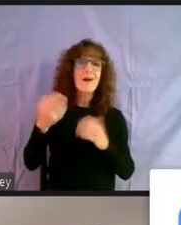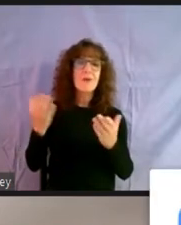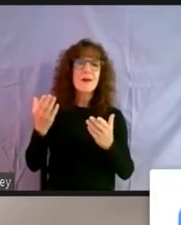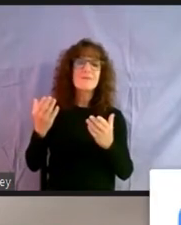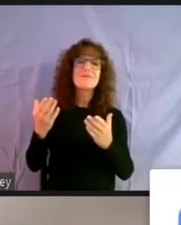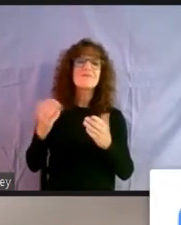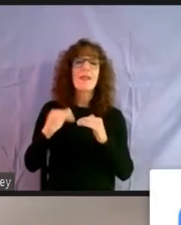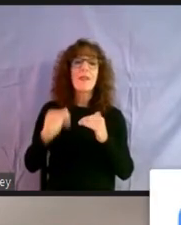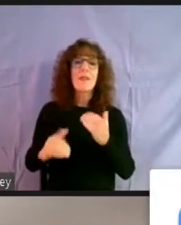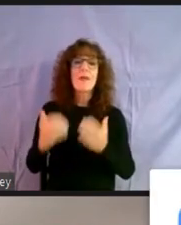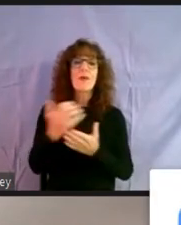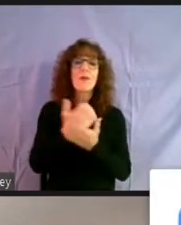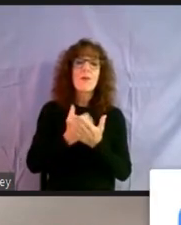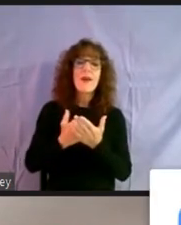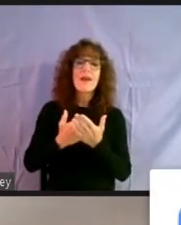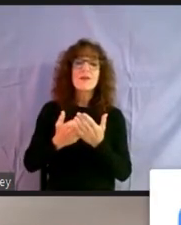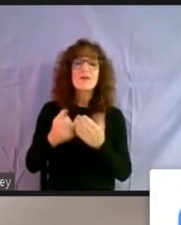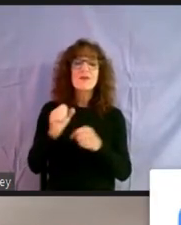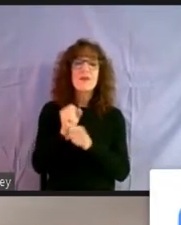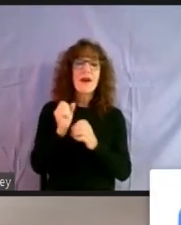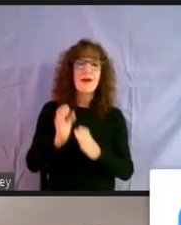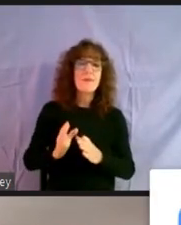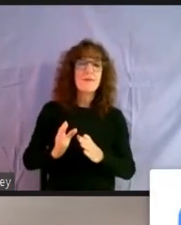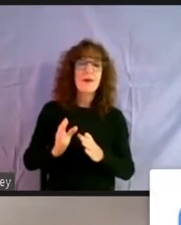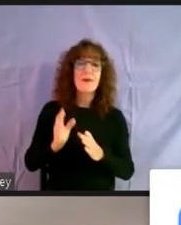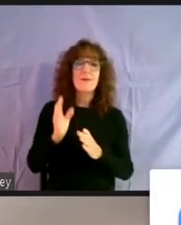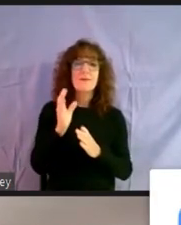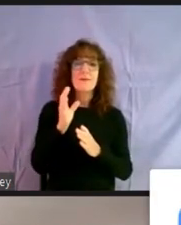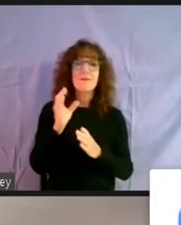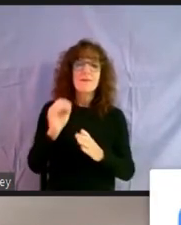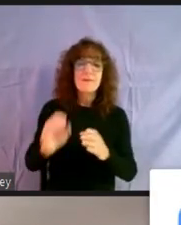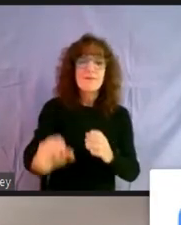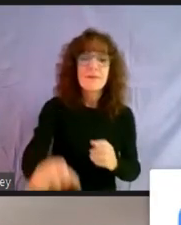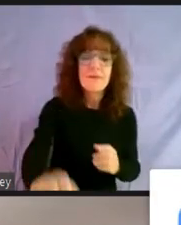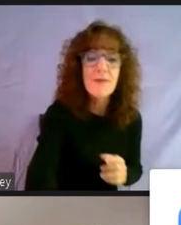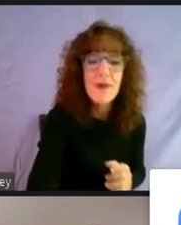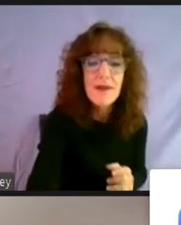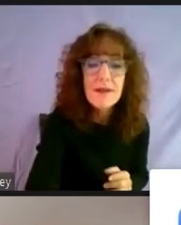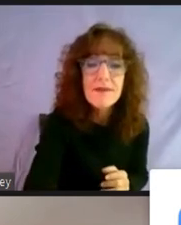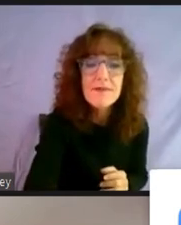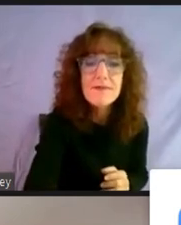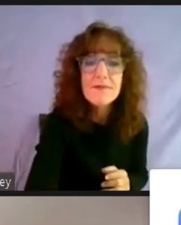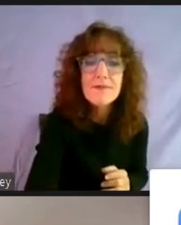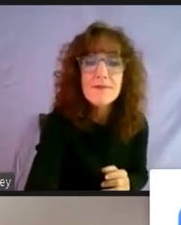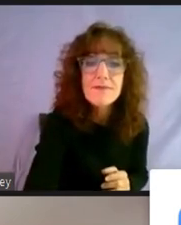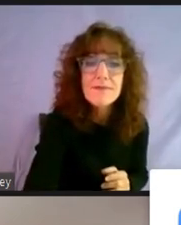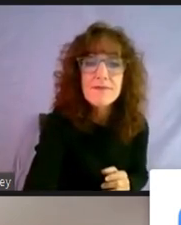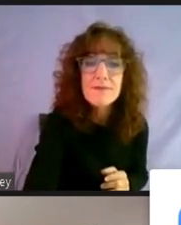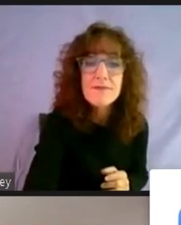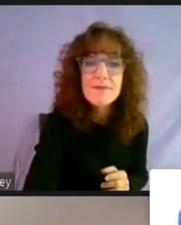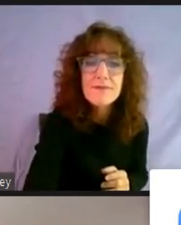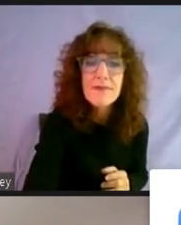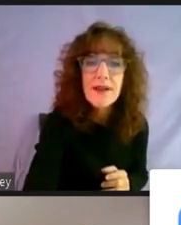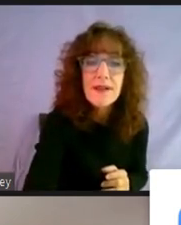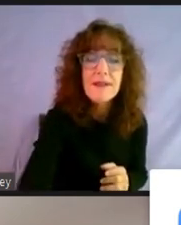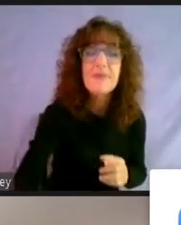workers. And they tend to, in our county, live in